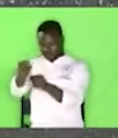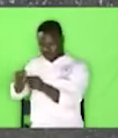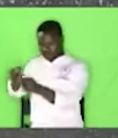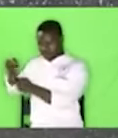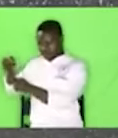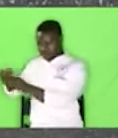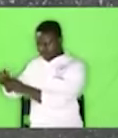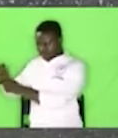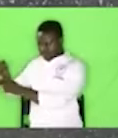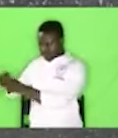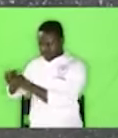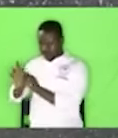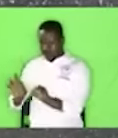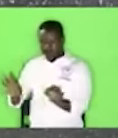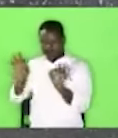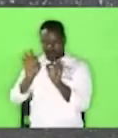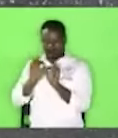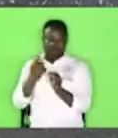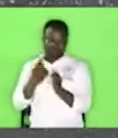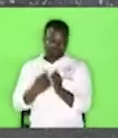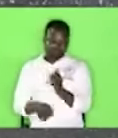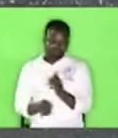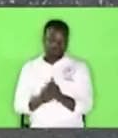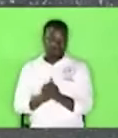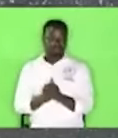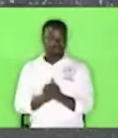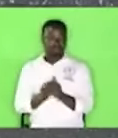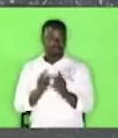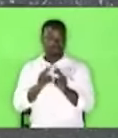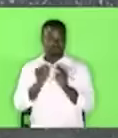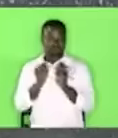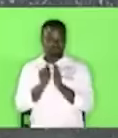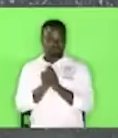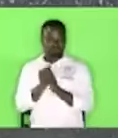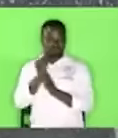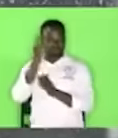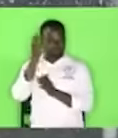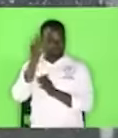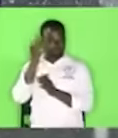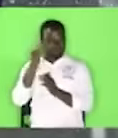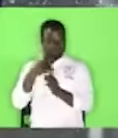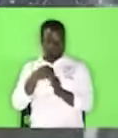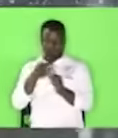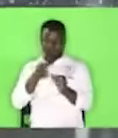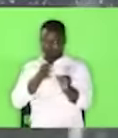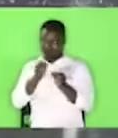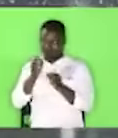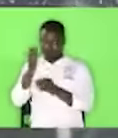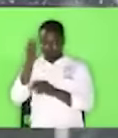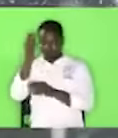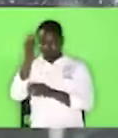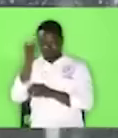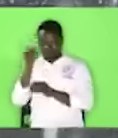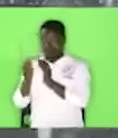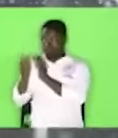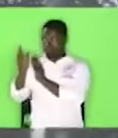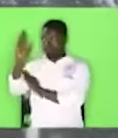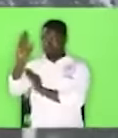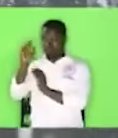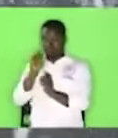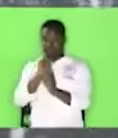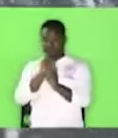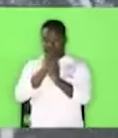To help you to understand and to appreciate why God in rewarding Jesus